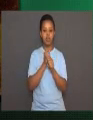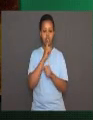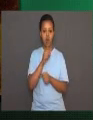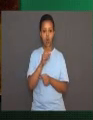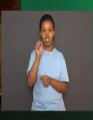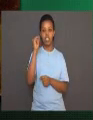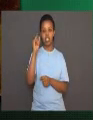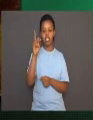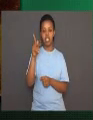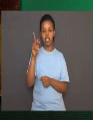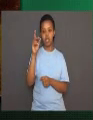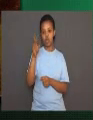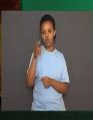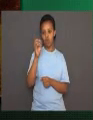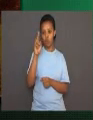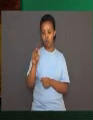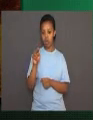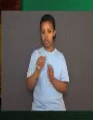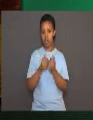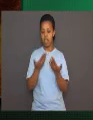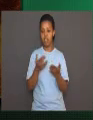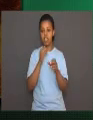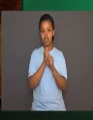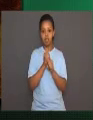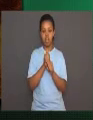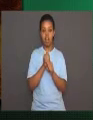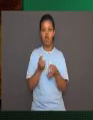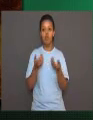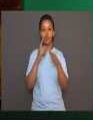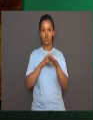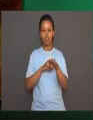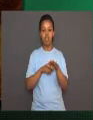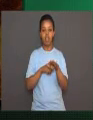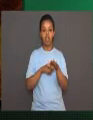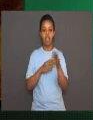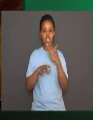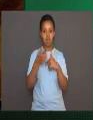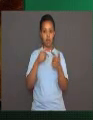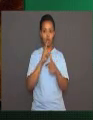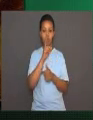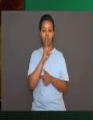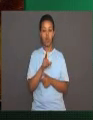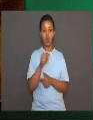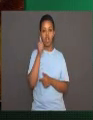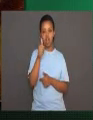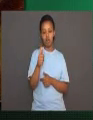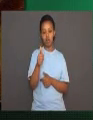gently touched, normally it causes the slug to withdraw its gill.